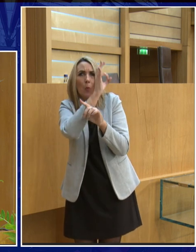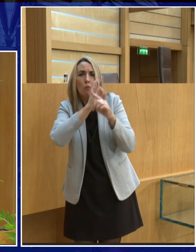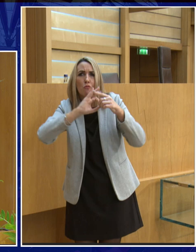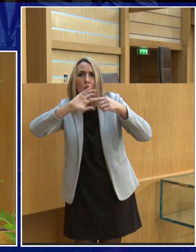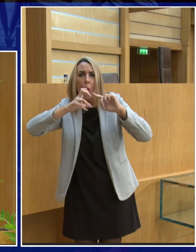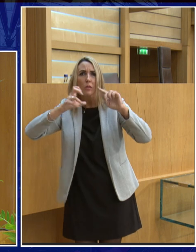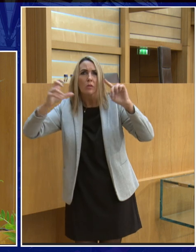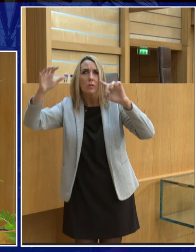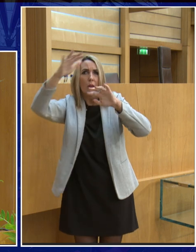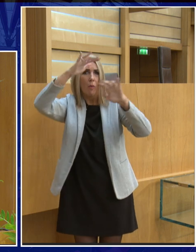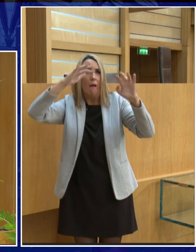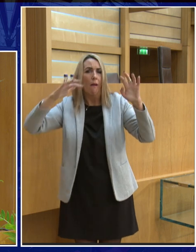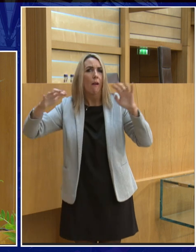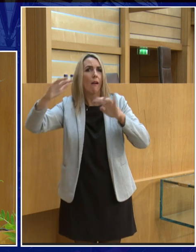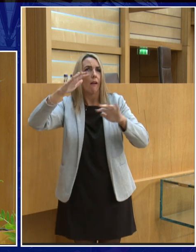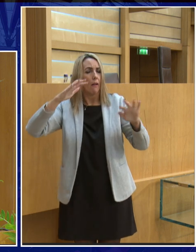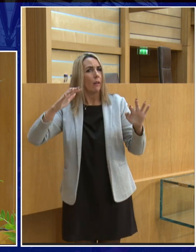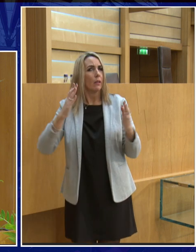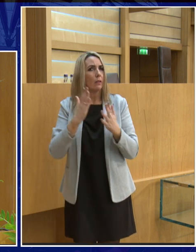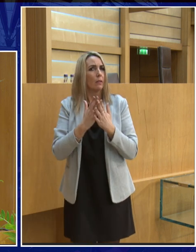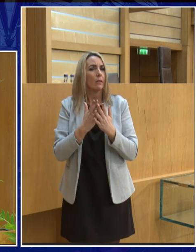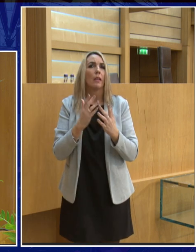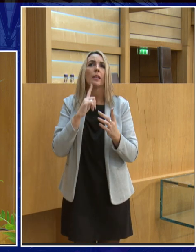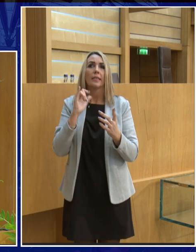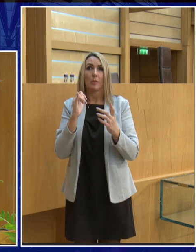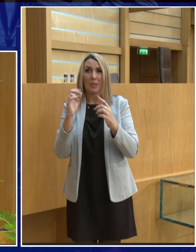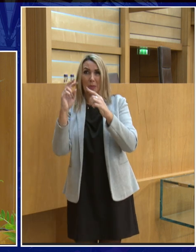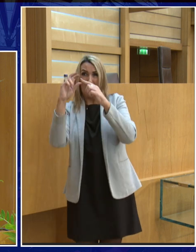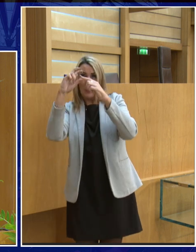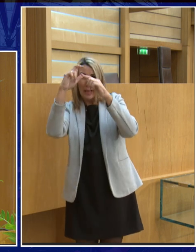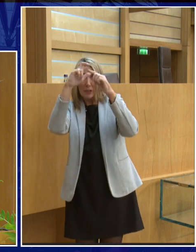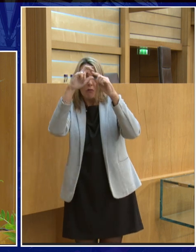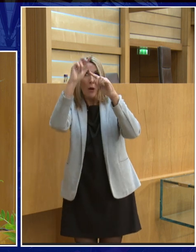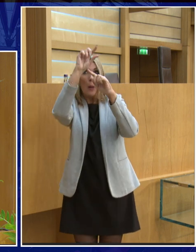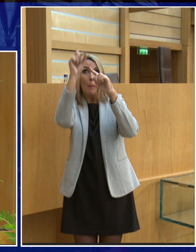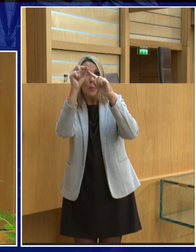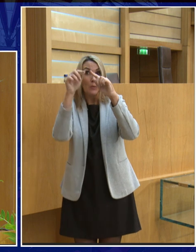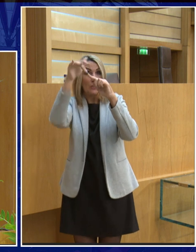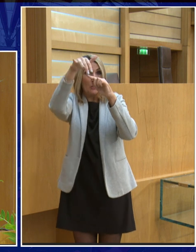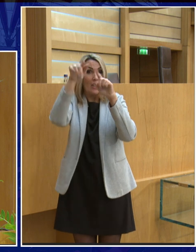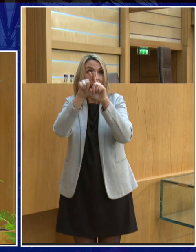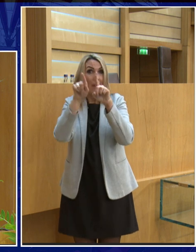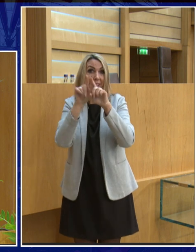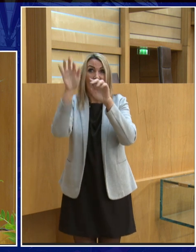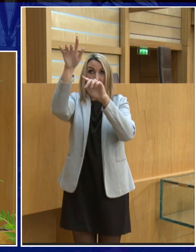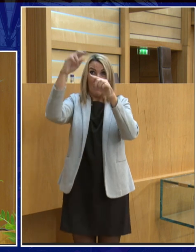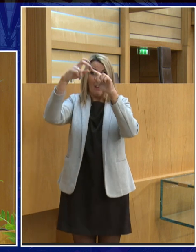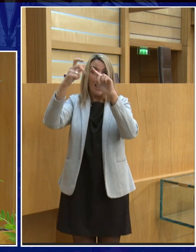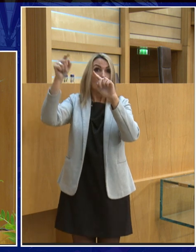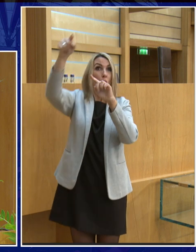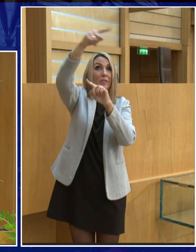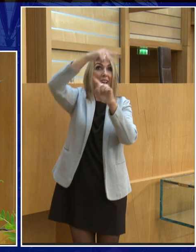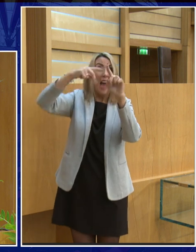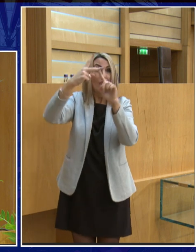rocks and it's funny some of these tiny asteroids actually have moons going around them and there's actually an asteroid out there that has two